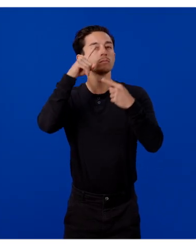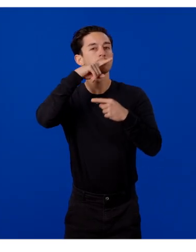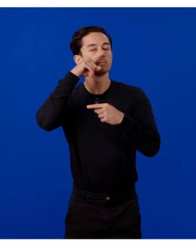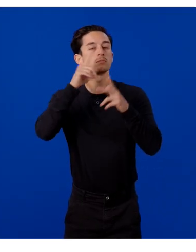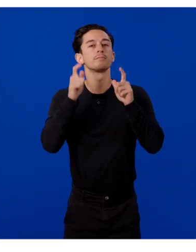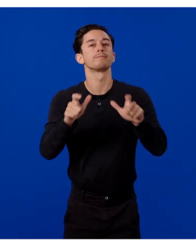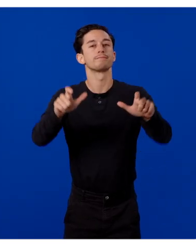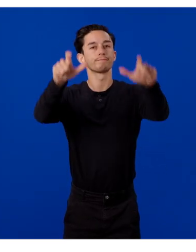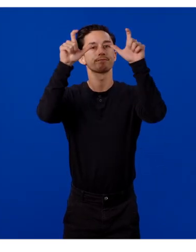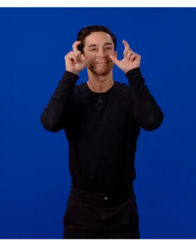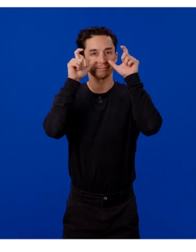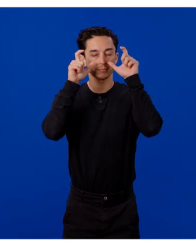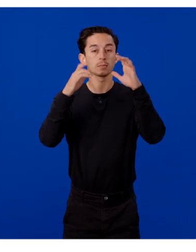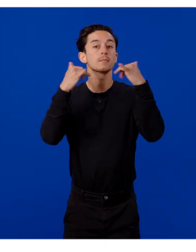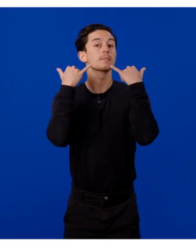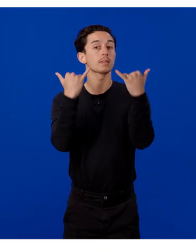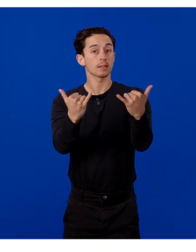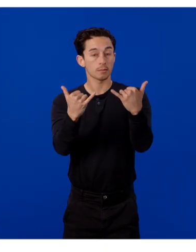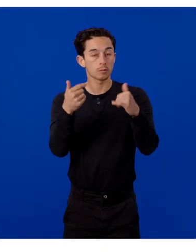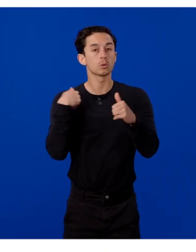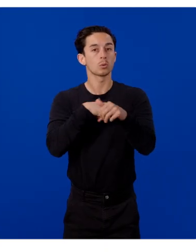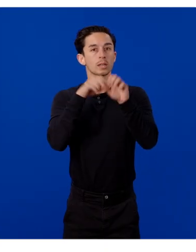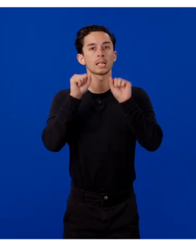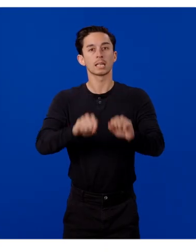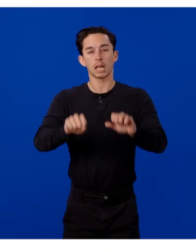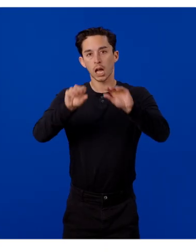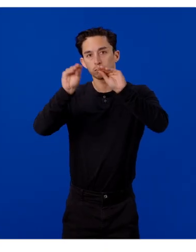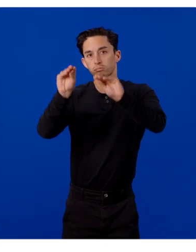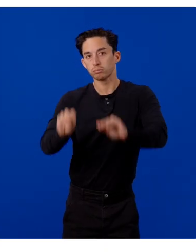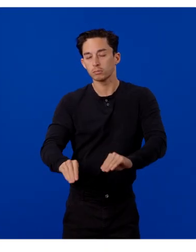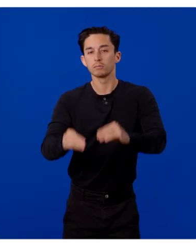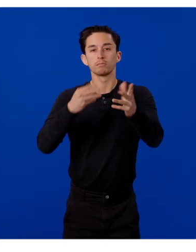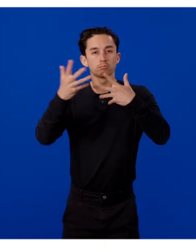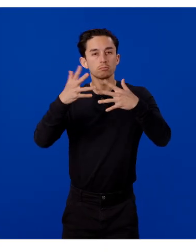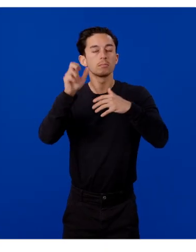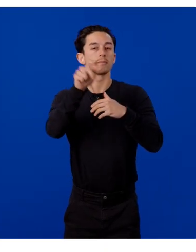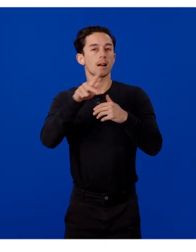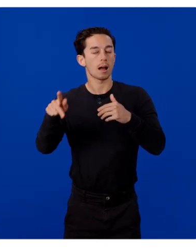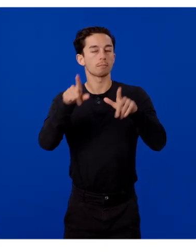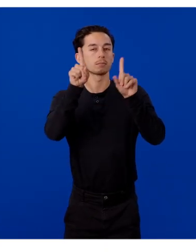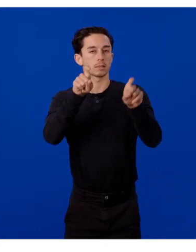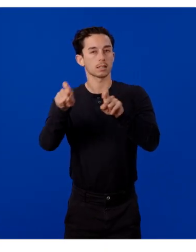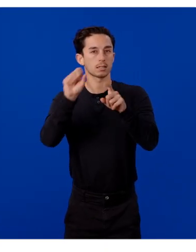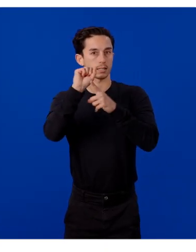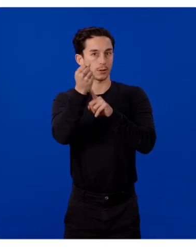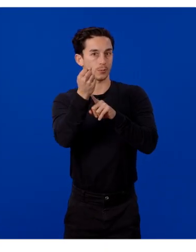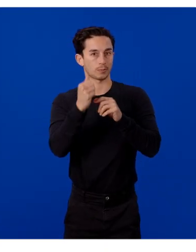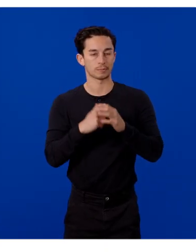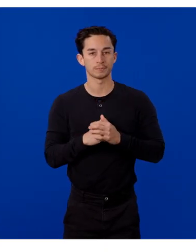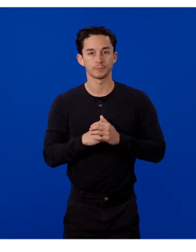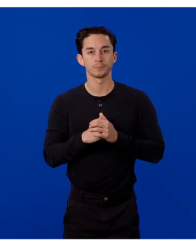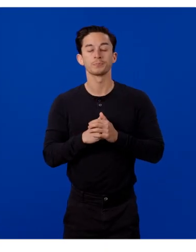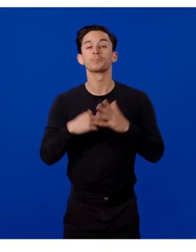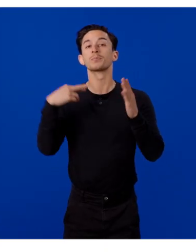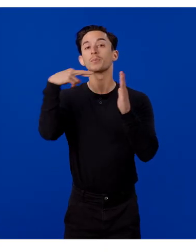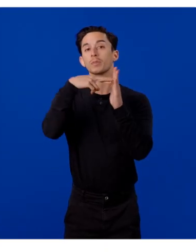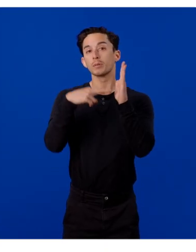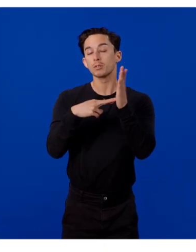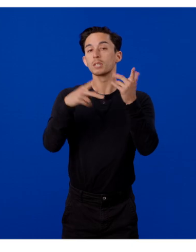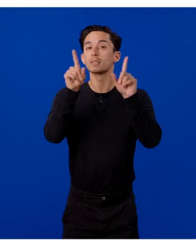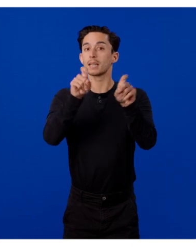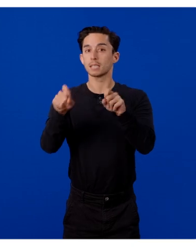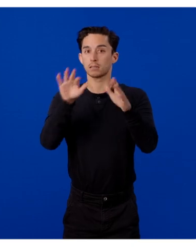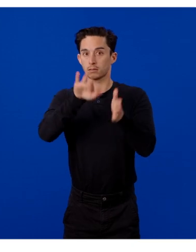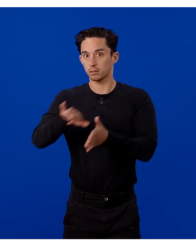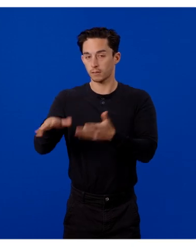on. Now we're able to put assertions and interact with our app in test scenarios. With registration and testing out of the